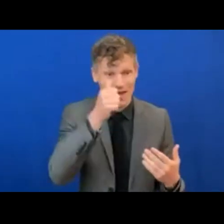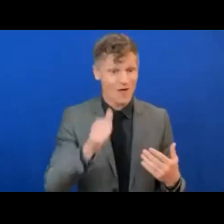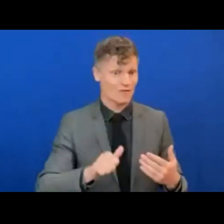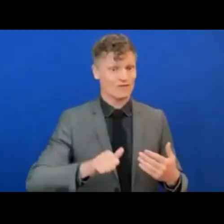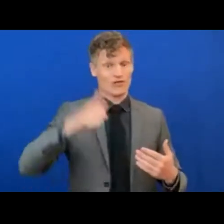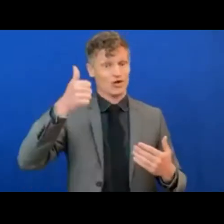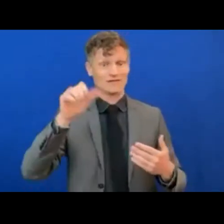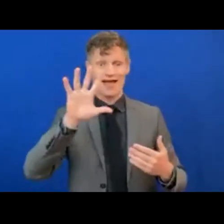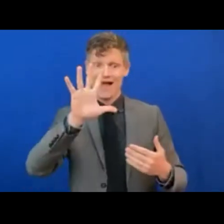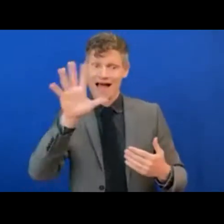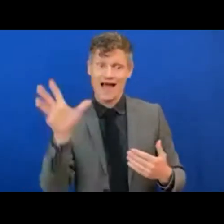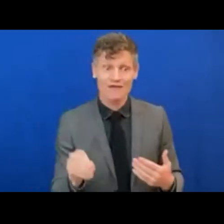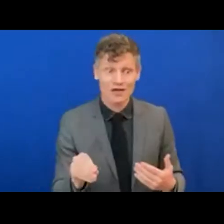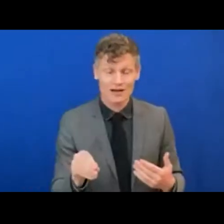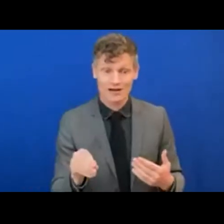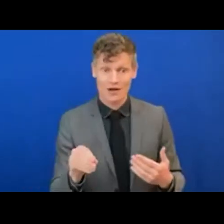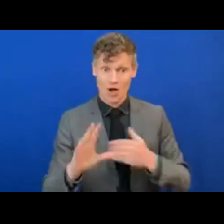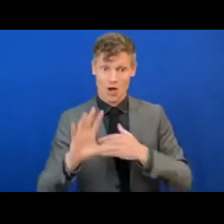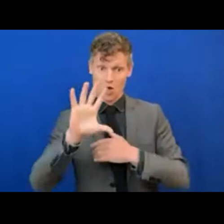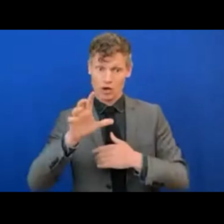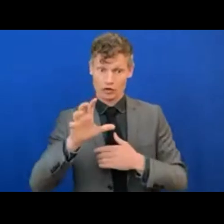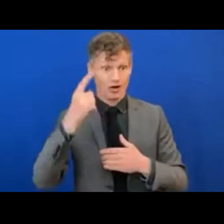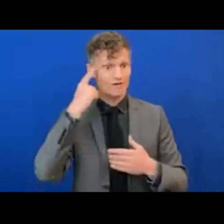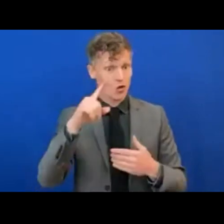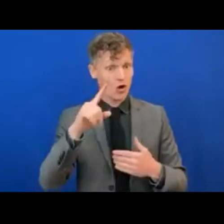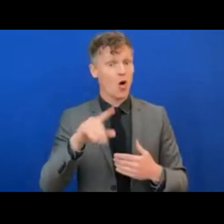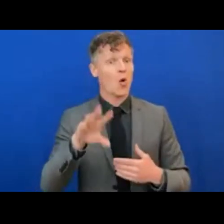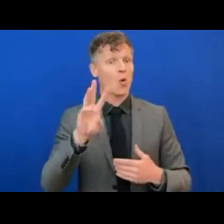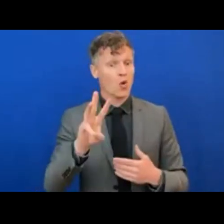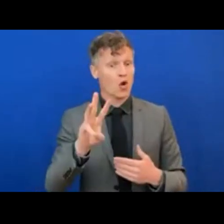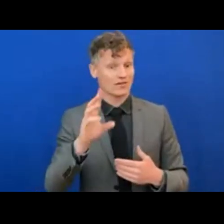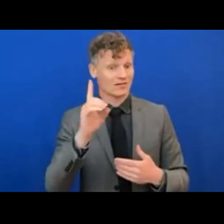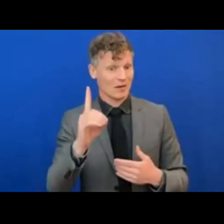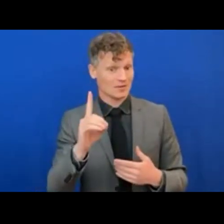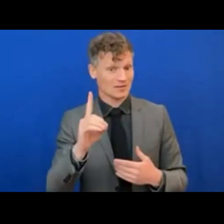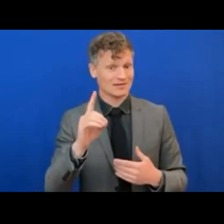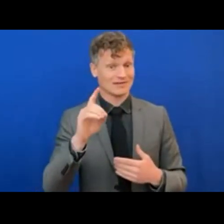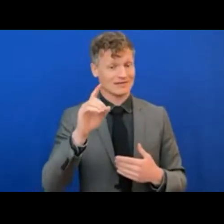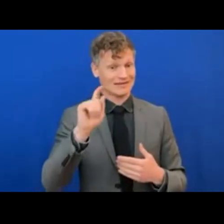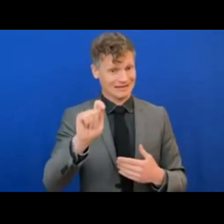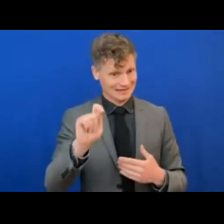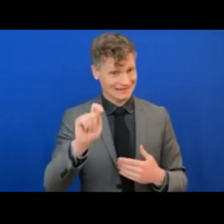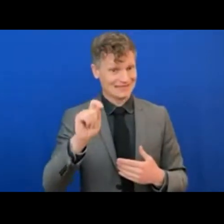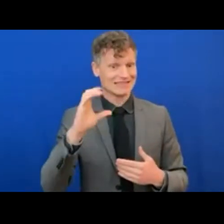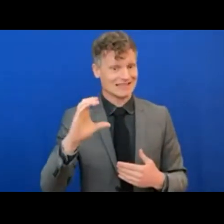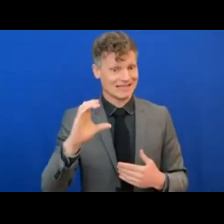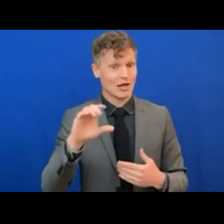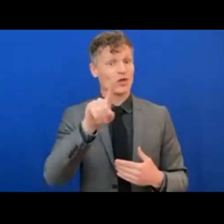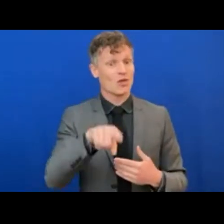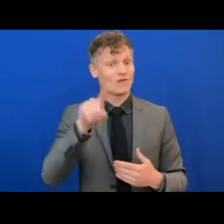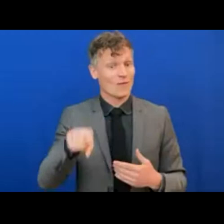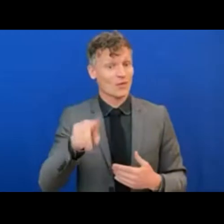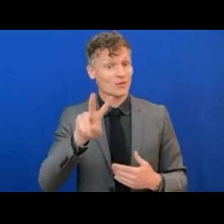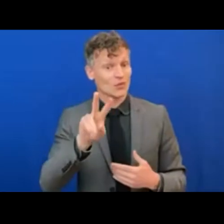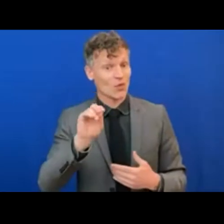Development Conference event in November 2021. See you then, and I thank you for your